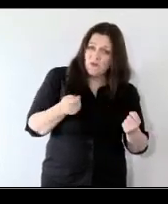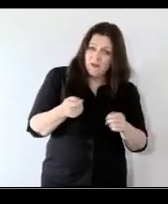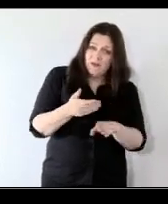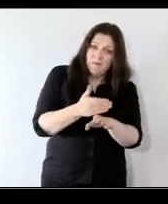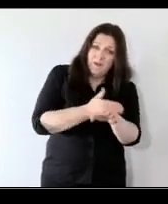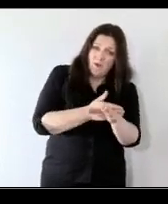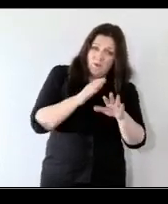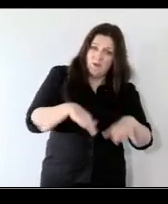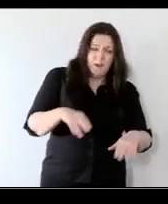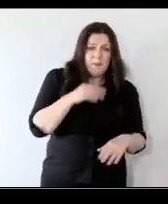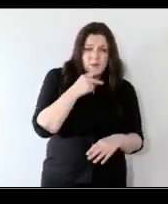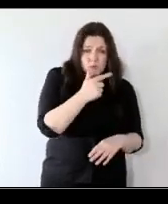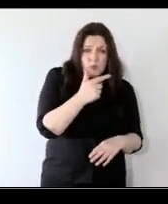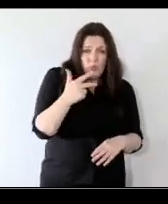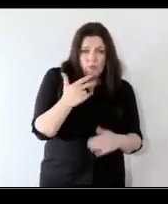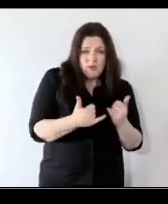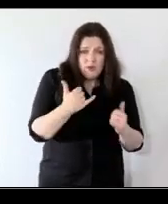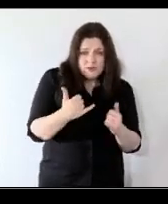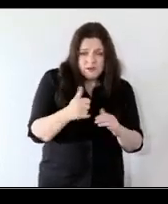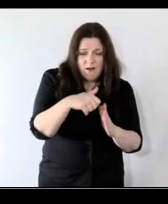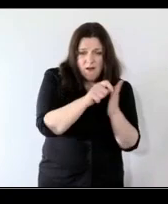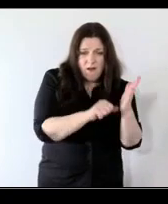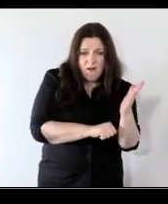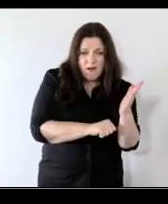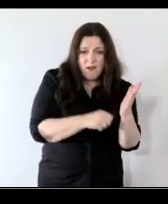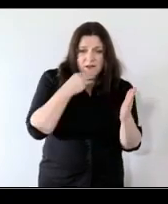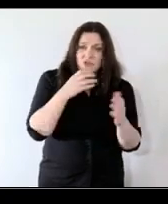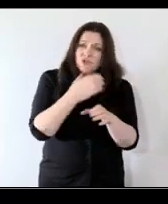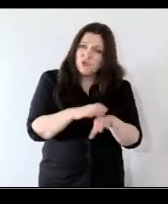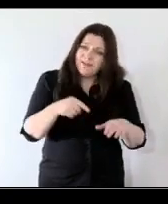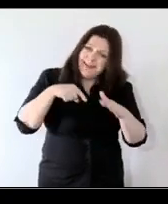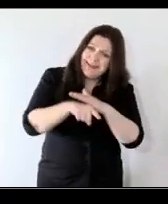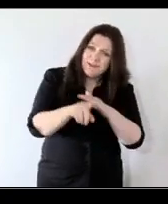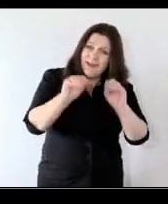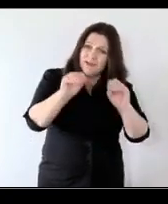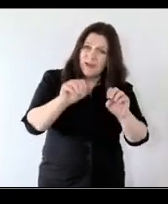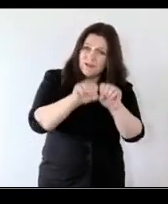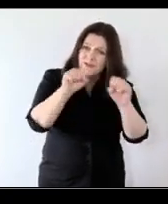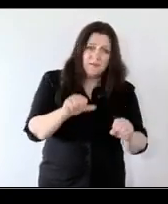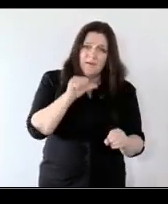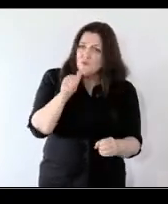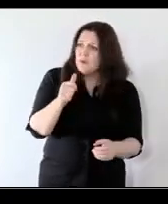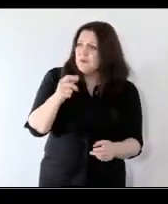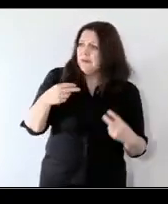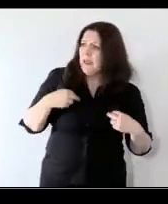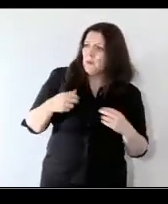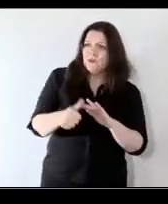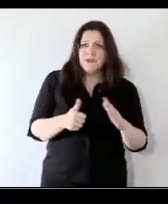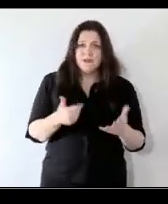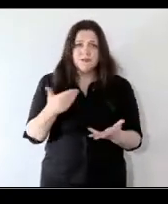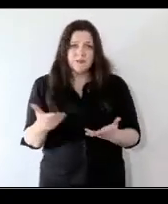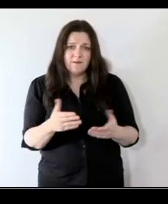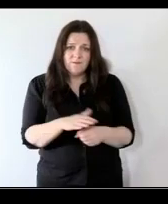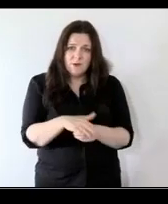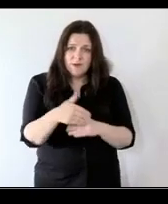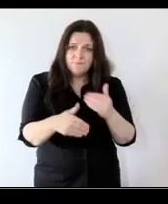-pandemic were already two to three years so children are entering kind of the educational system without the skills or the language to fully utilize which